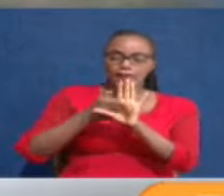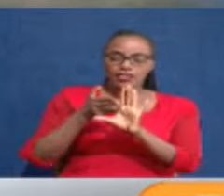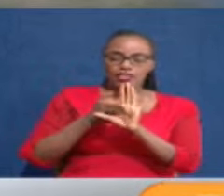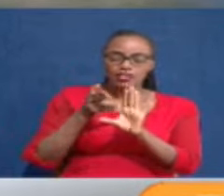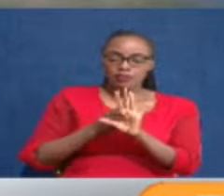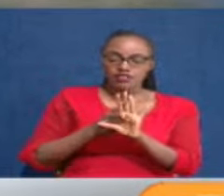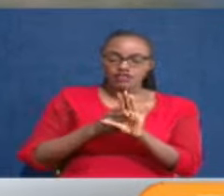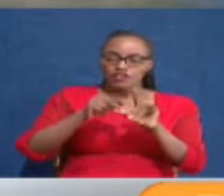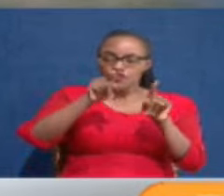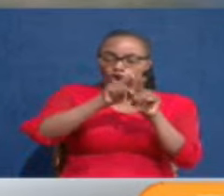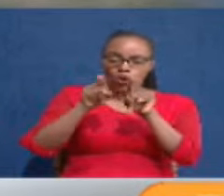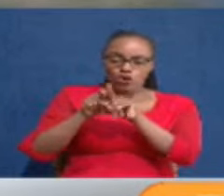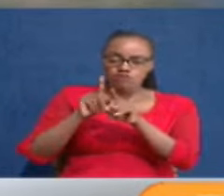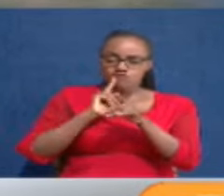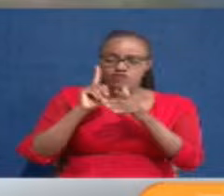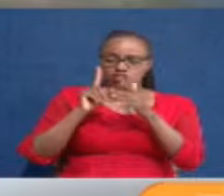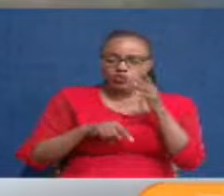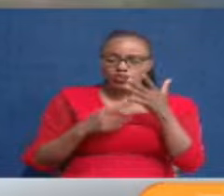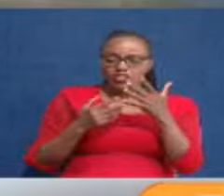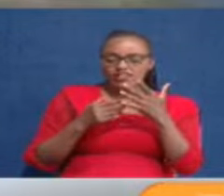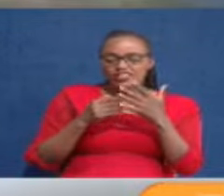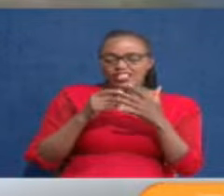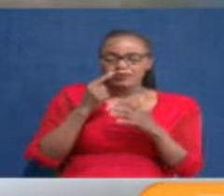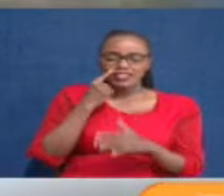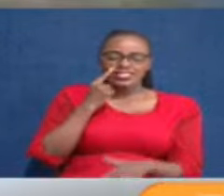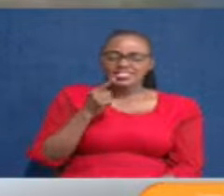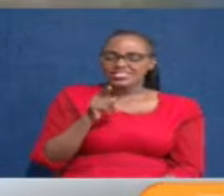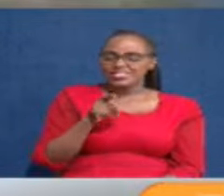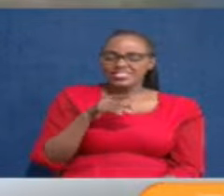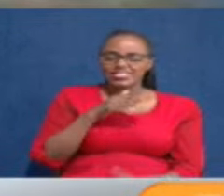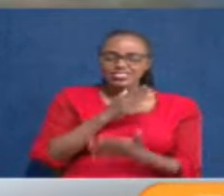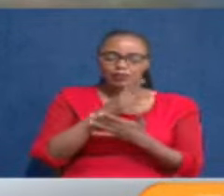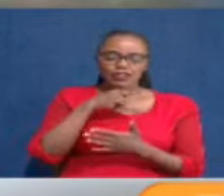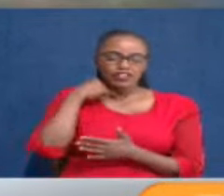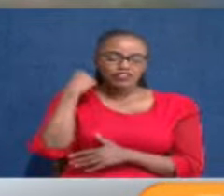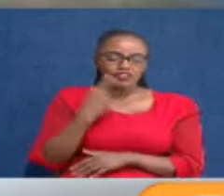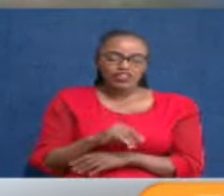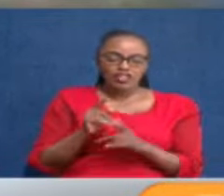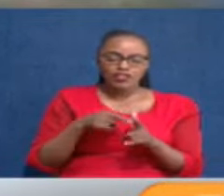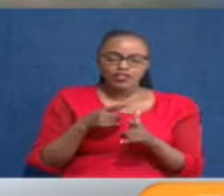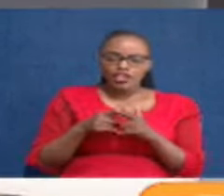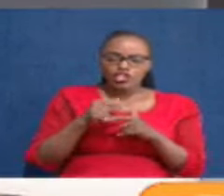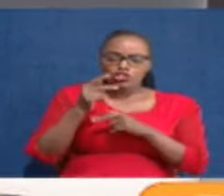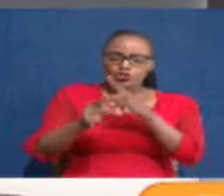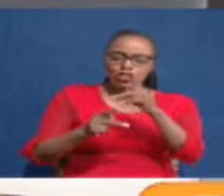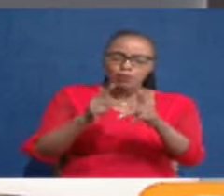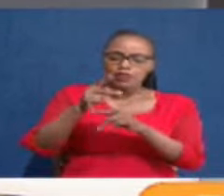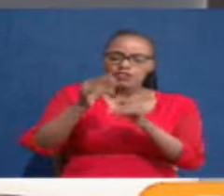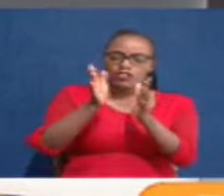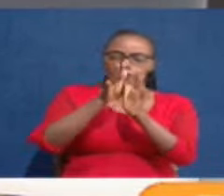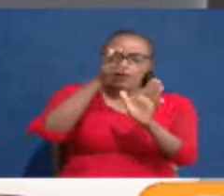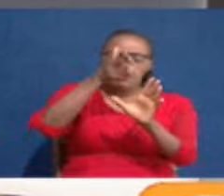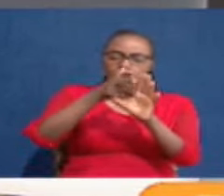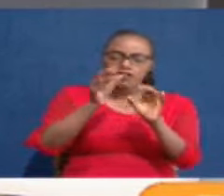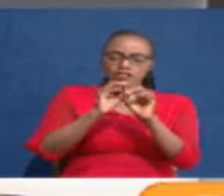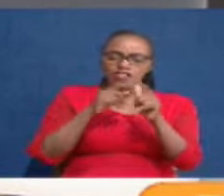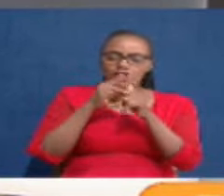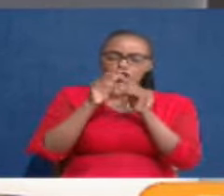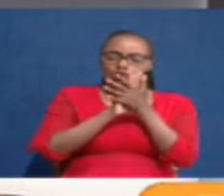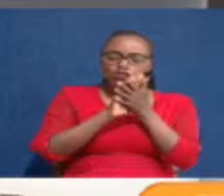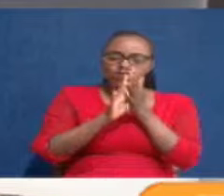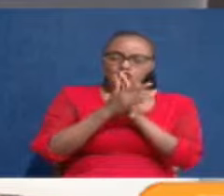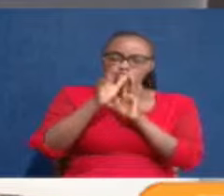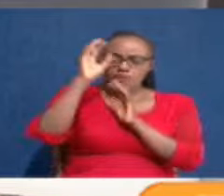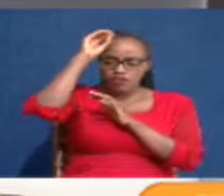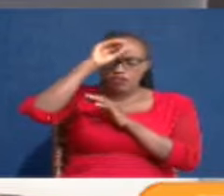Also says that... It's a little sneaky though, isn't Indeed. You take a process of public participation, people give their views,